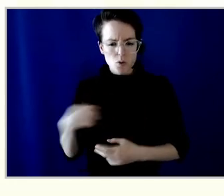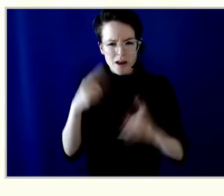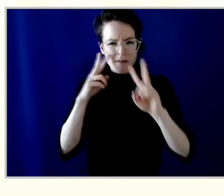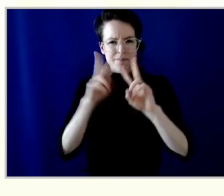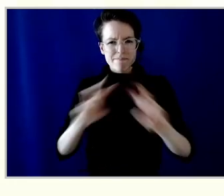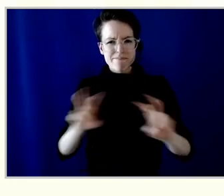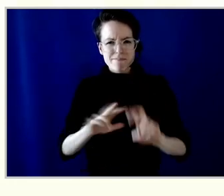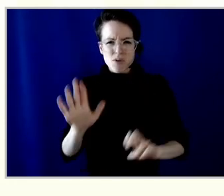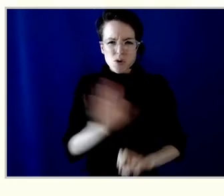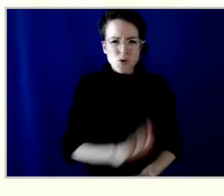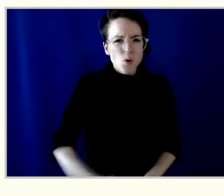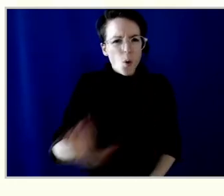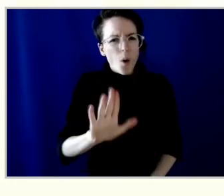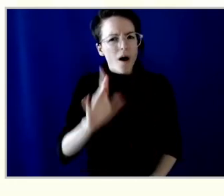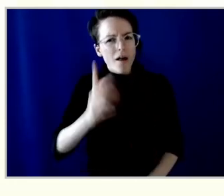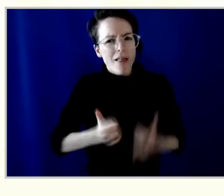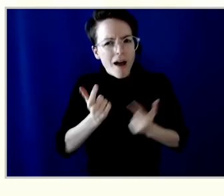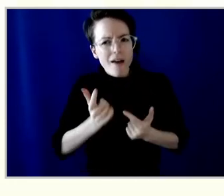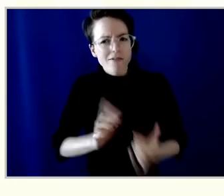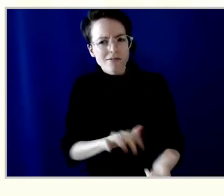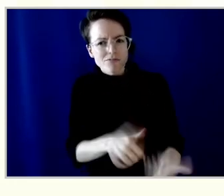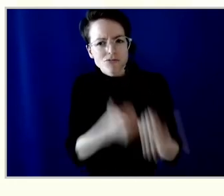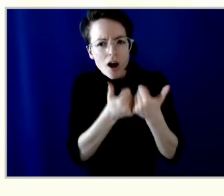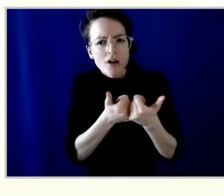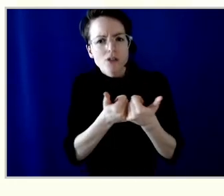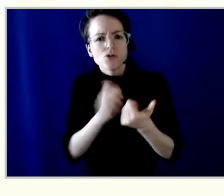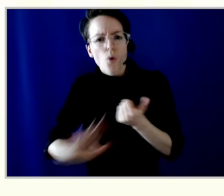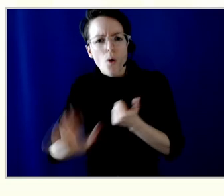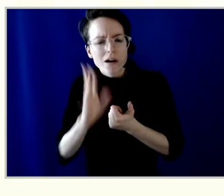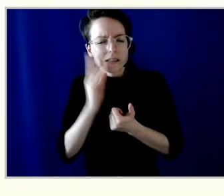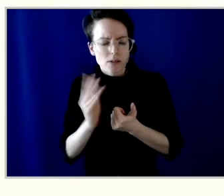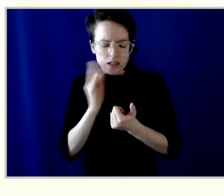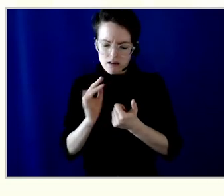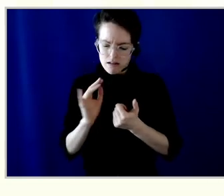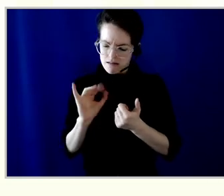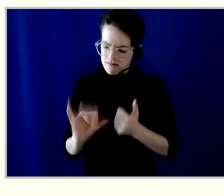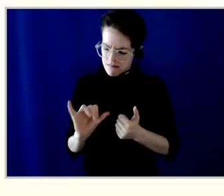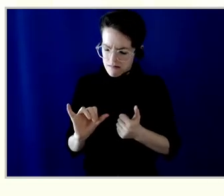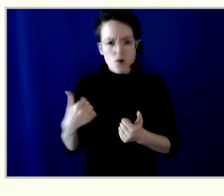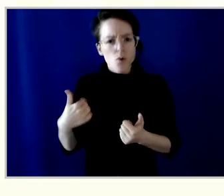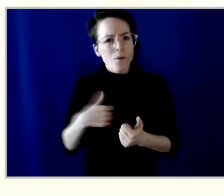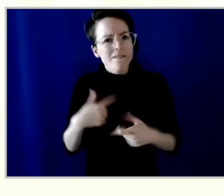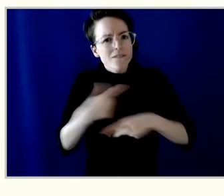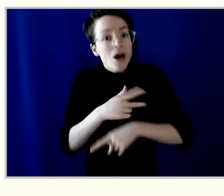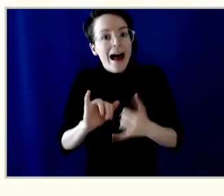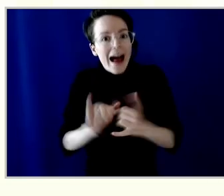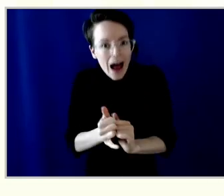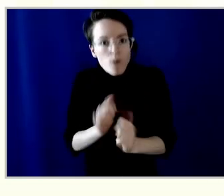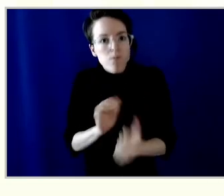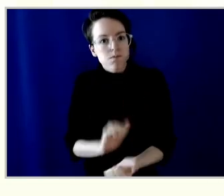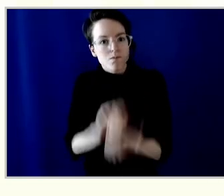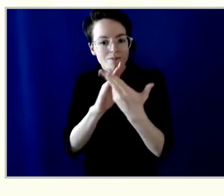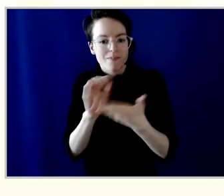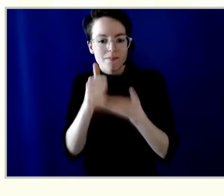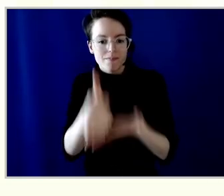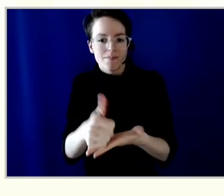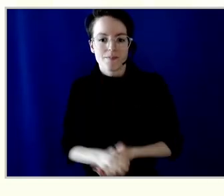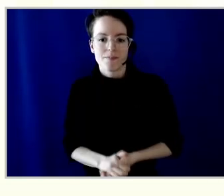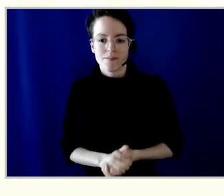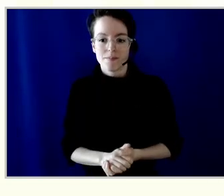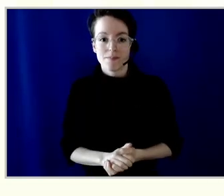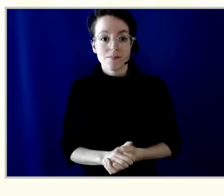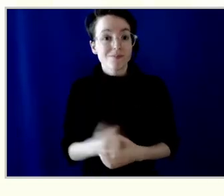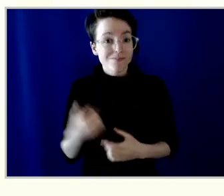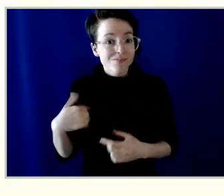address them? As a cooperative, we recognize that the impact of COVID has intersected with both economic inequality